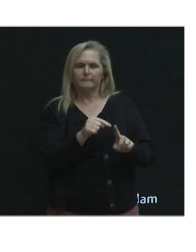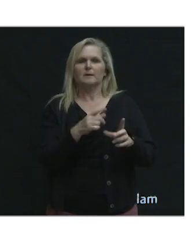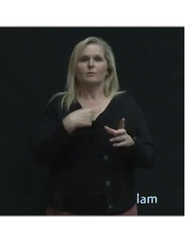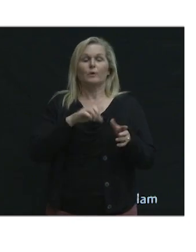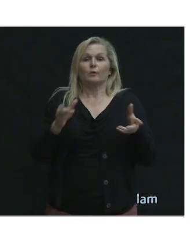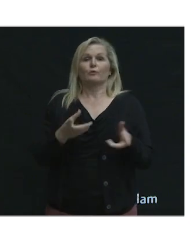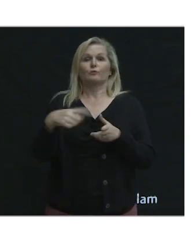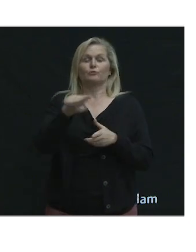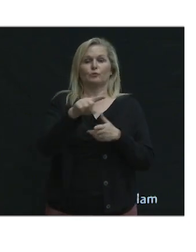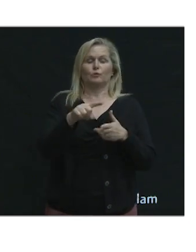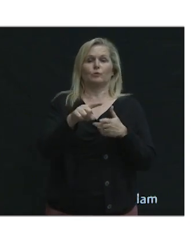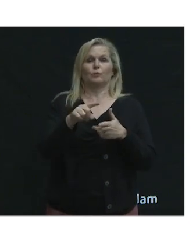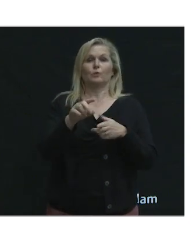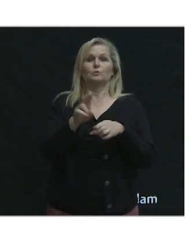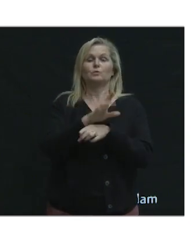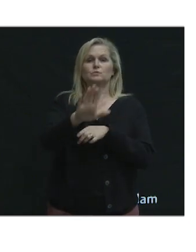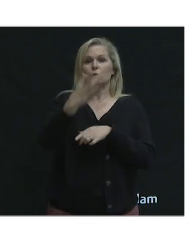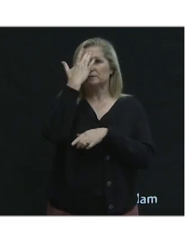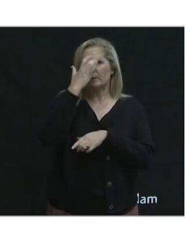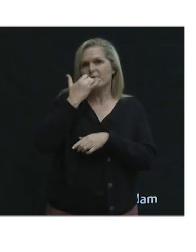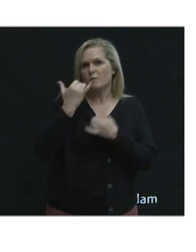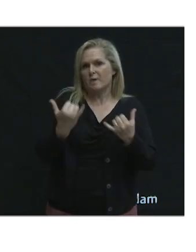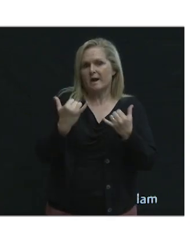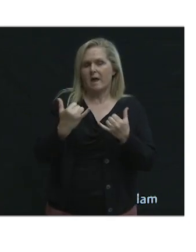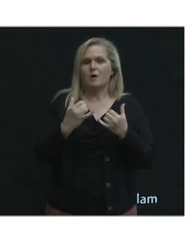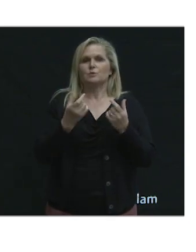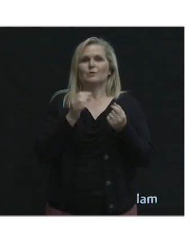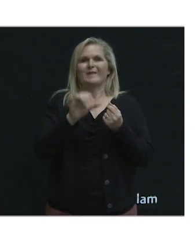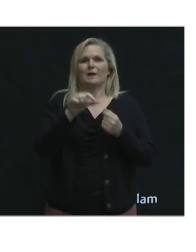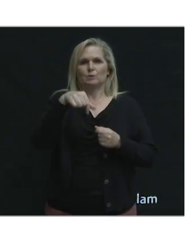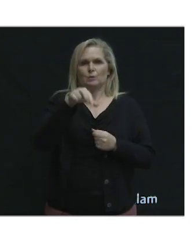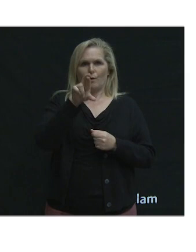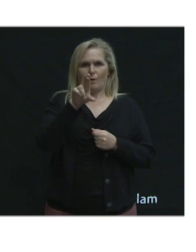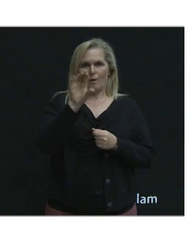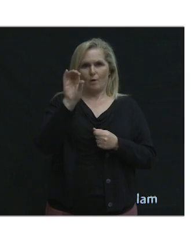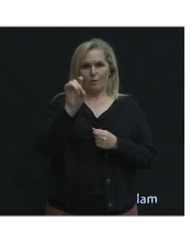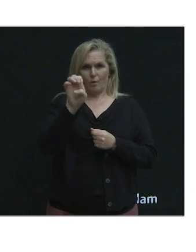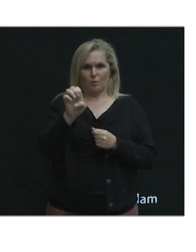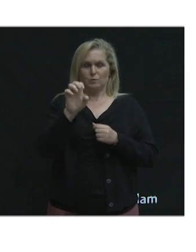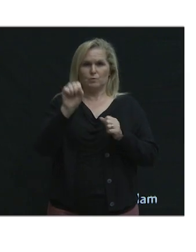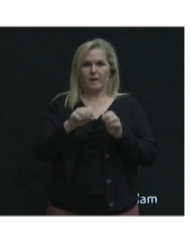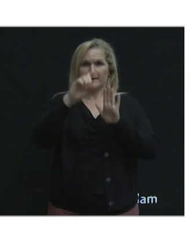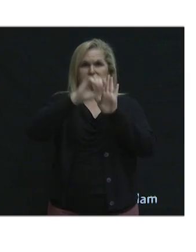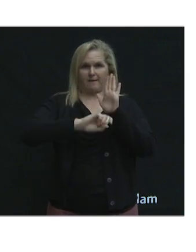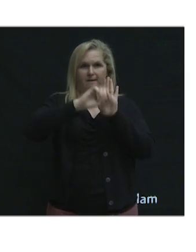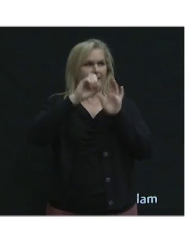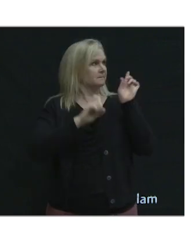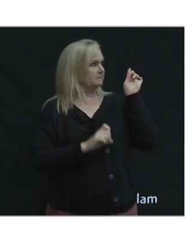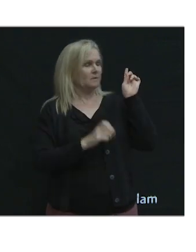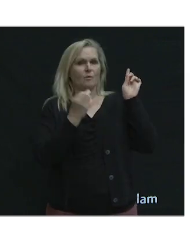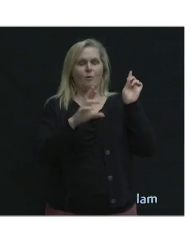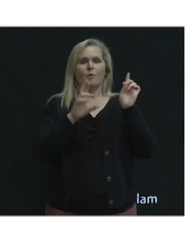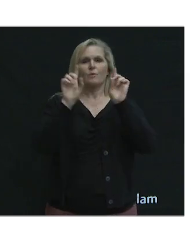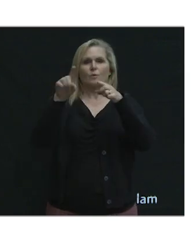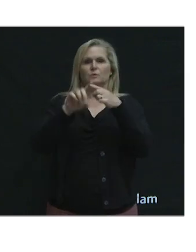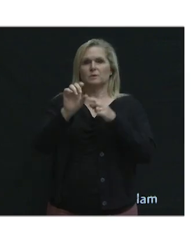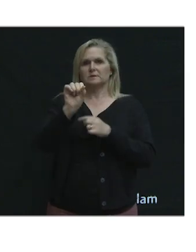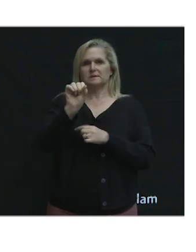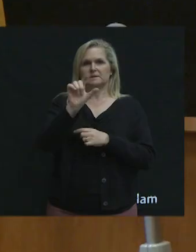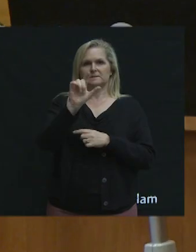either to use your smartphones right now and scan the QR code which will give you a link to Slido or go to Slido.com